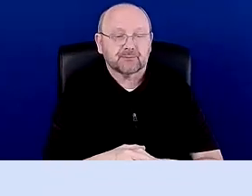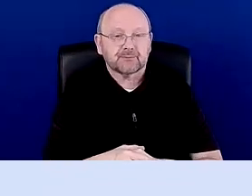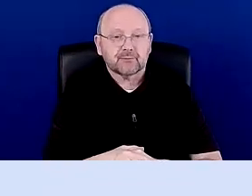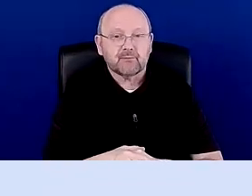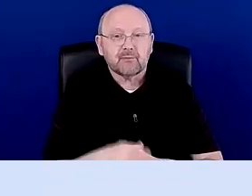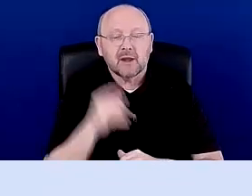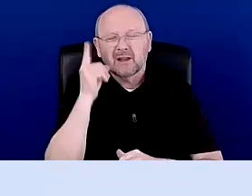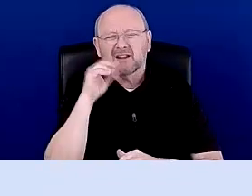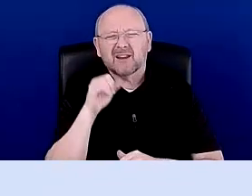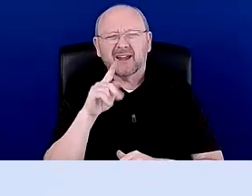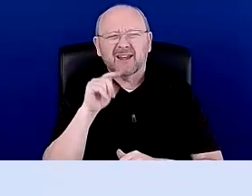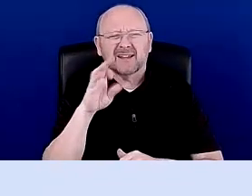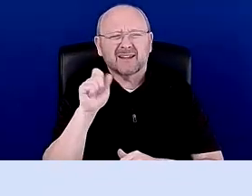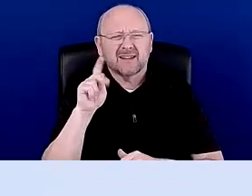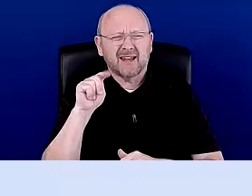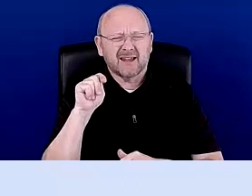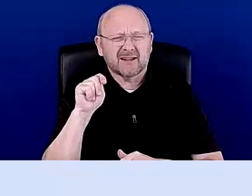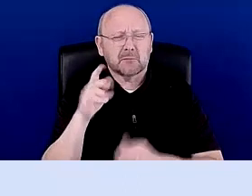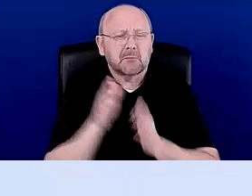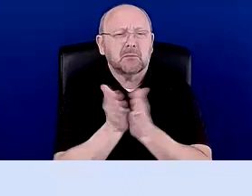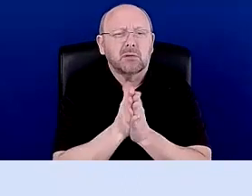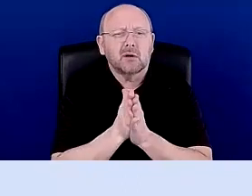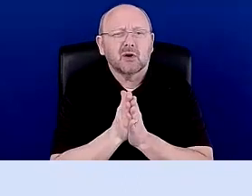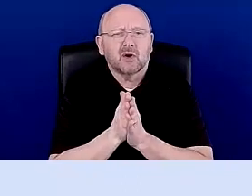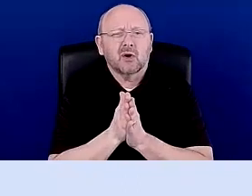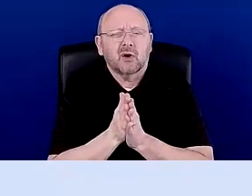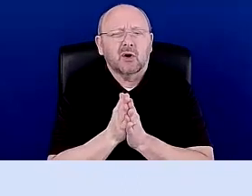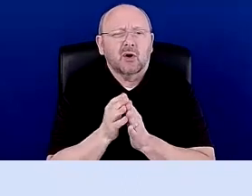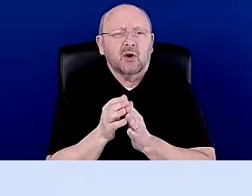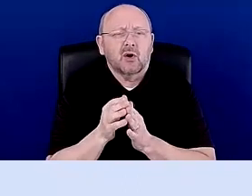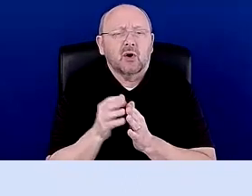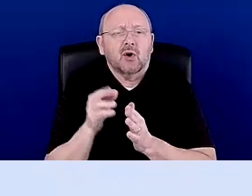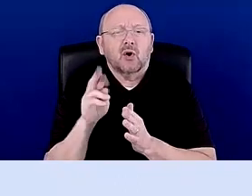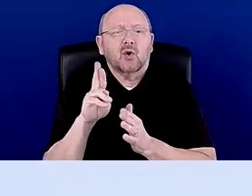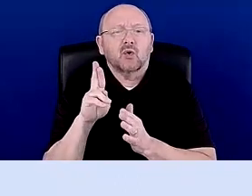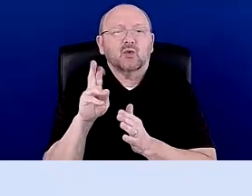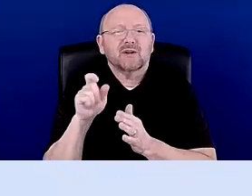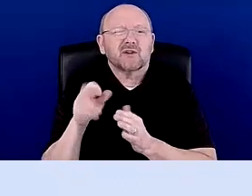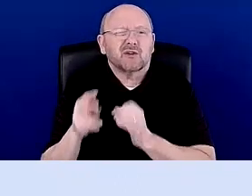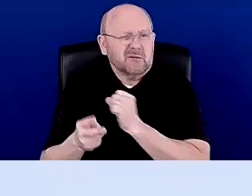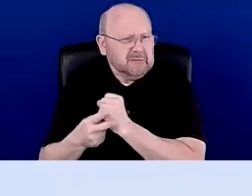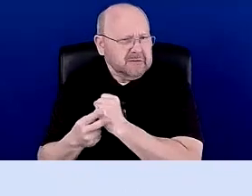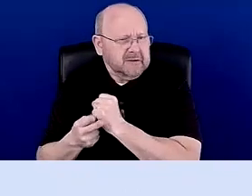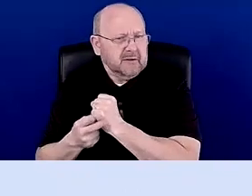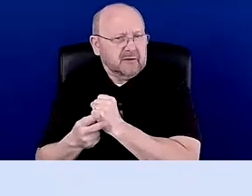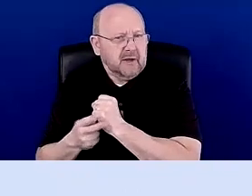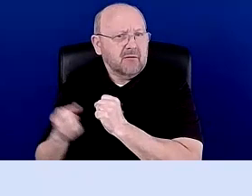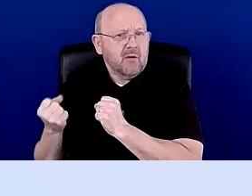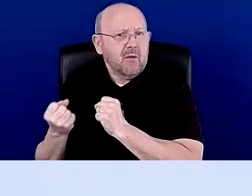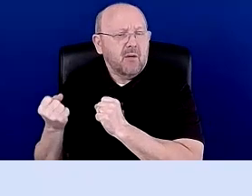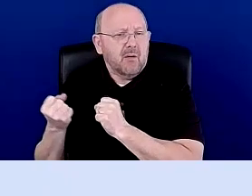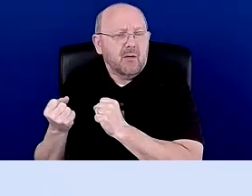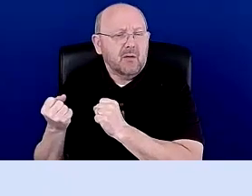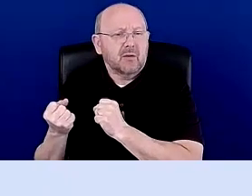reserve system. If you're familiar with, um, how we loan out reserves, uh, physical textbooks on reserve for a limited amount of time,